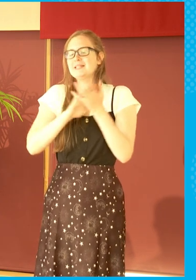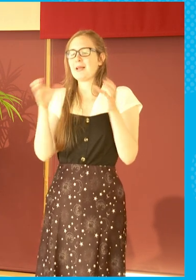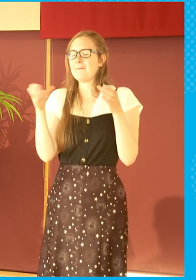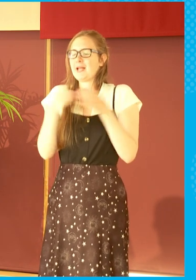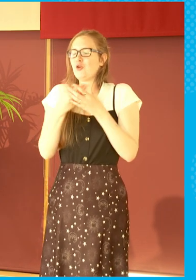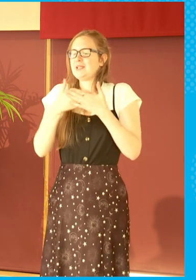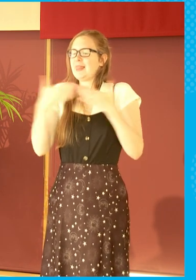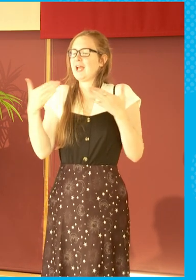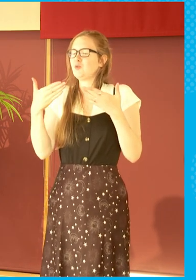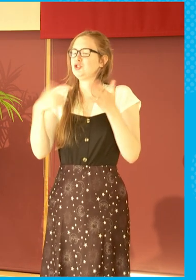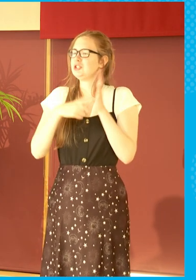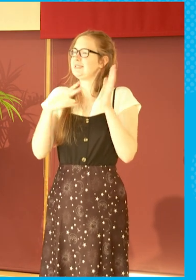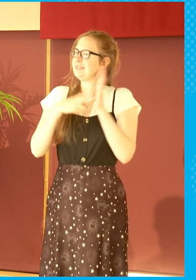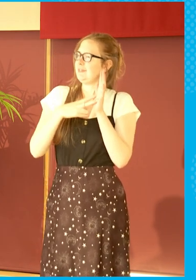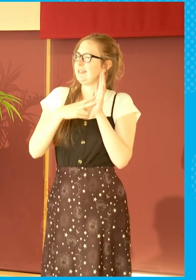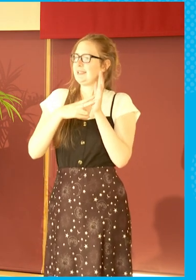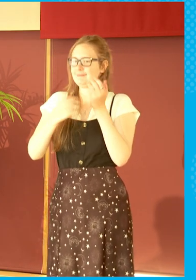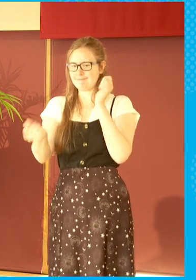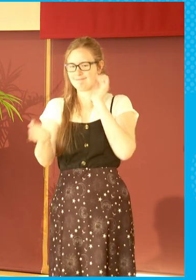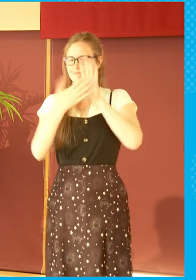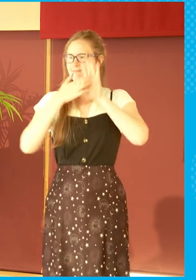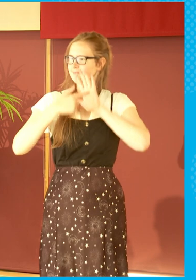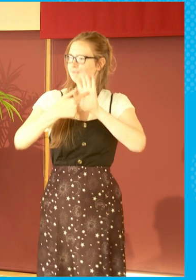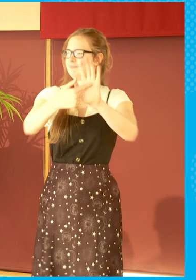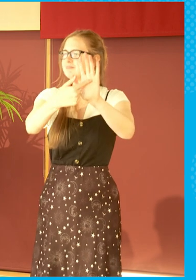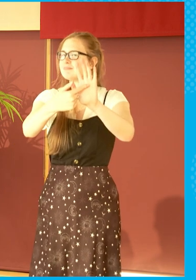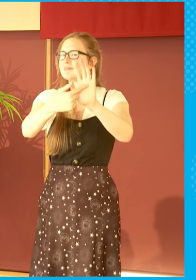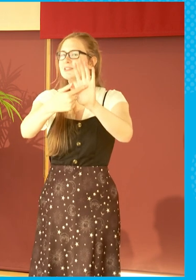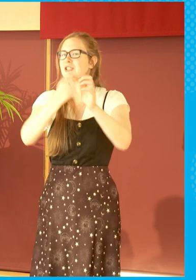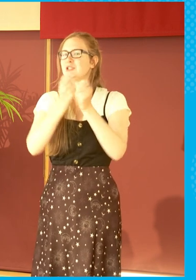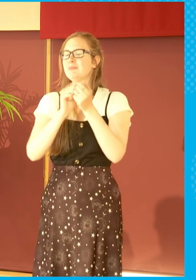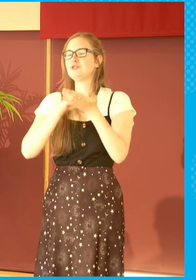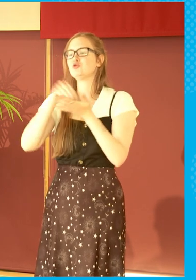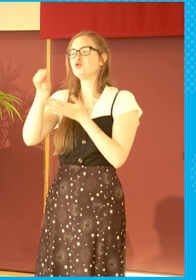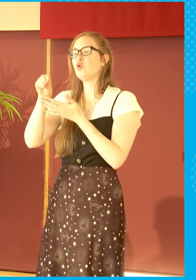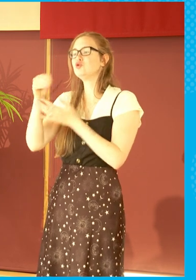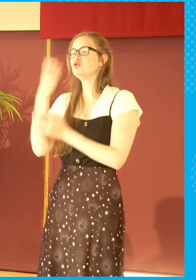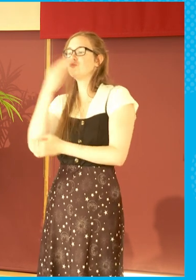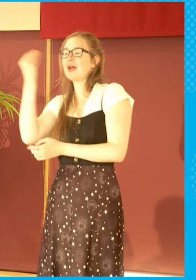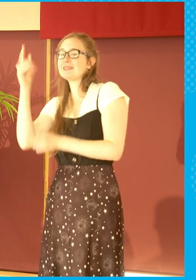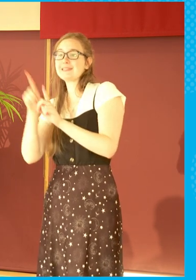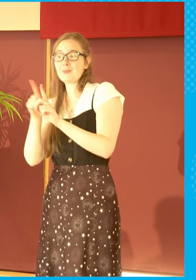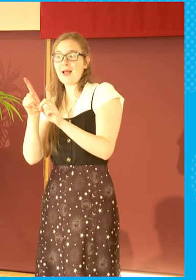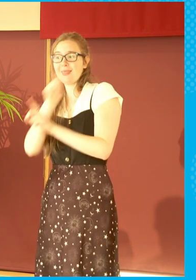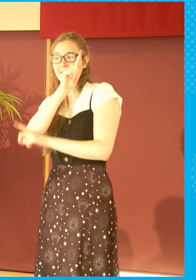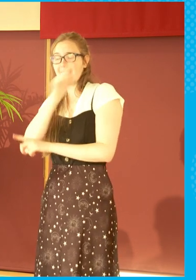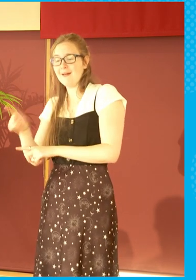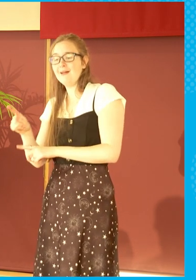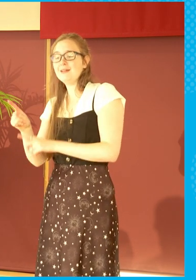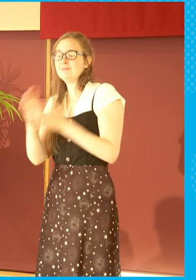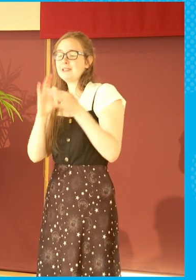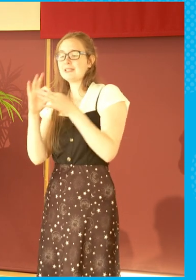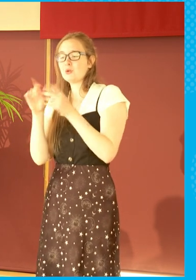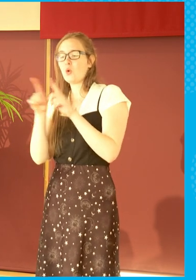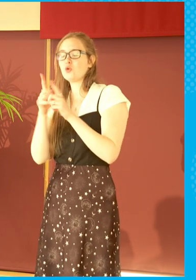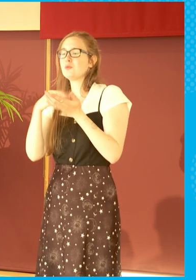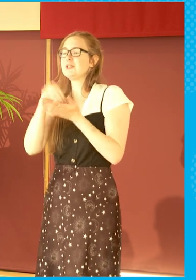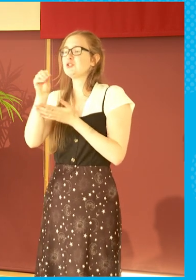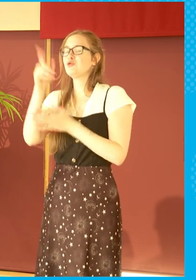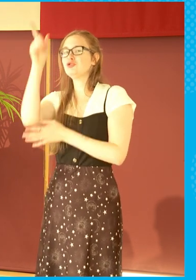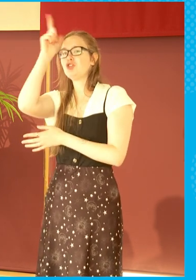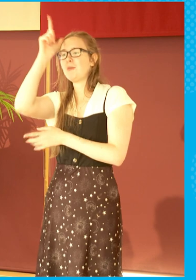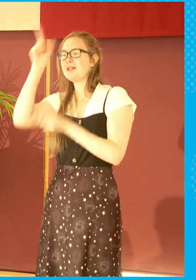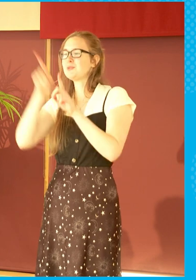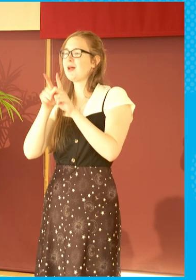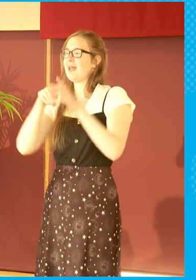services. So Bannon has been sold into a Breton TV service in France, as far as I know, and it's also been sold into Germany and